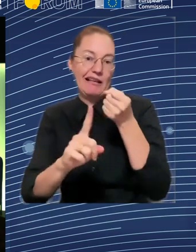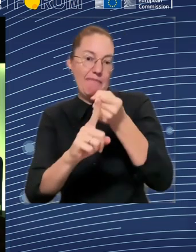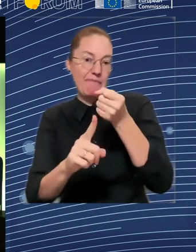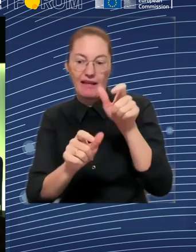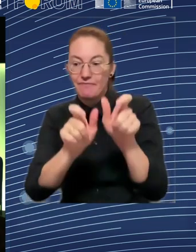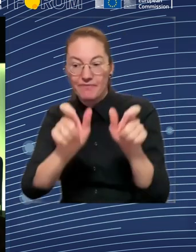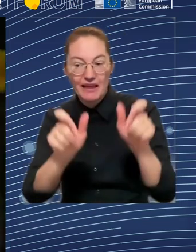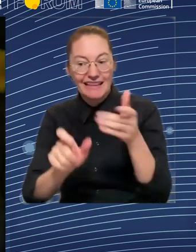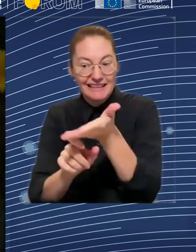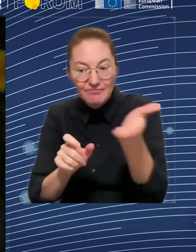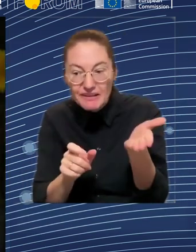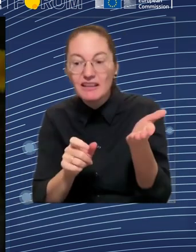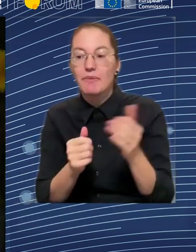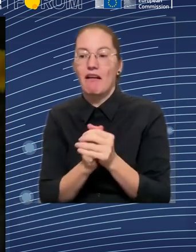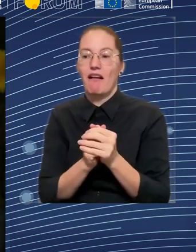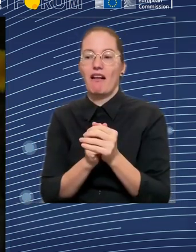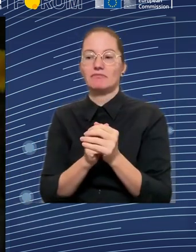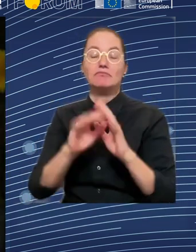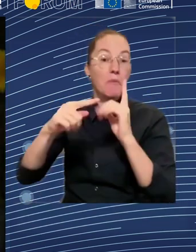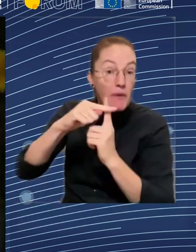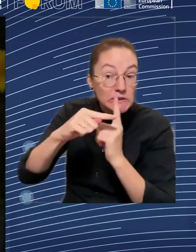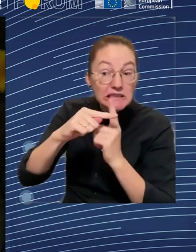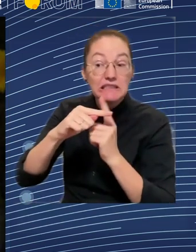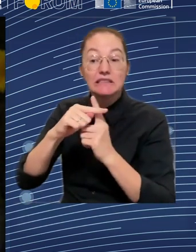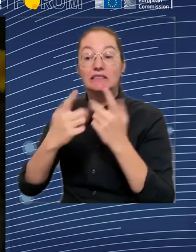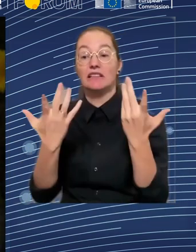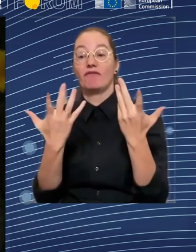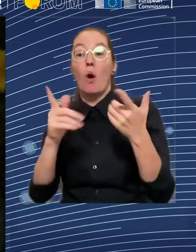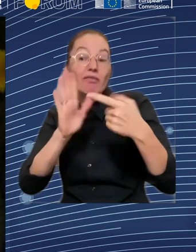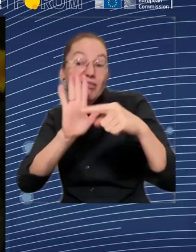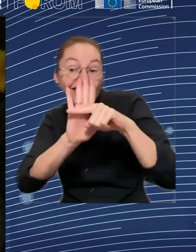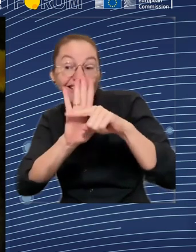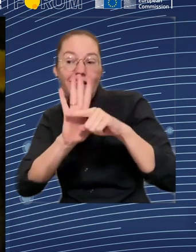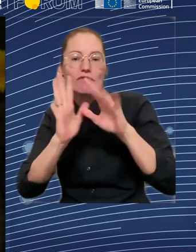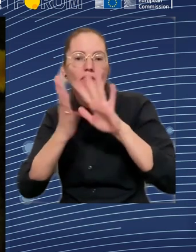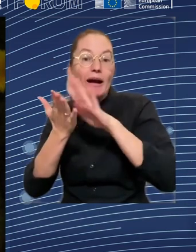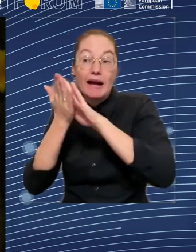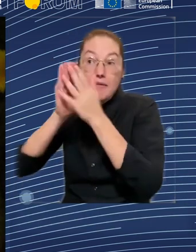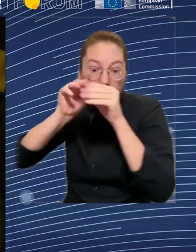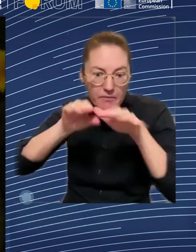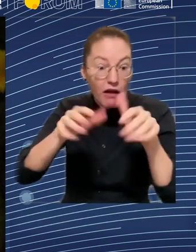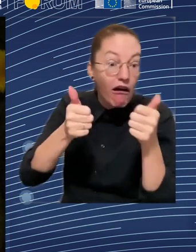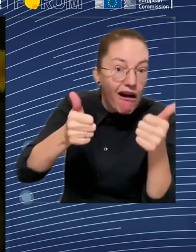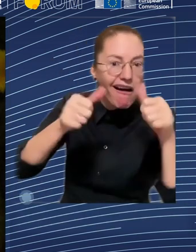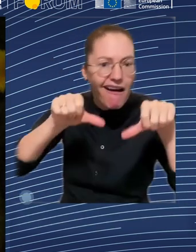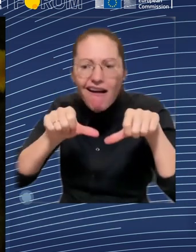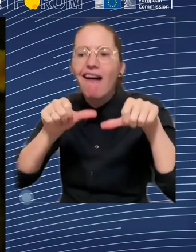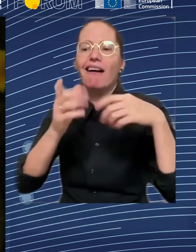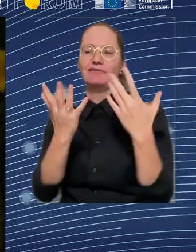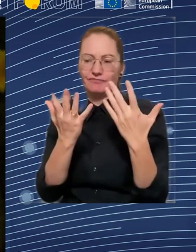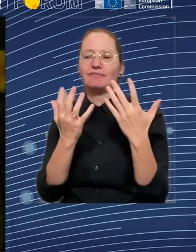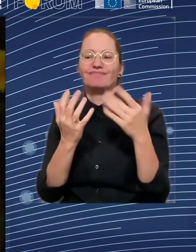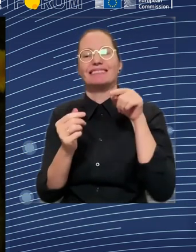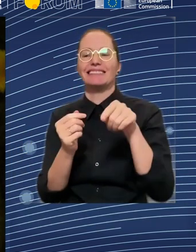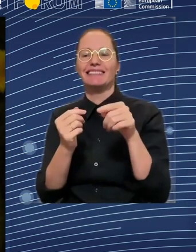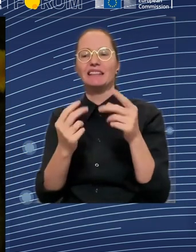dynamics, and also the environmental challenges that are specific to all our communities. And in